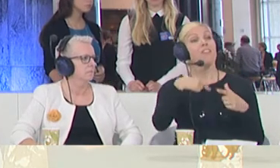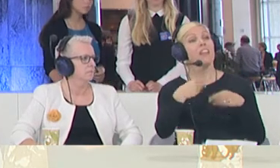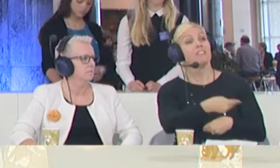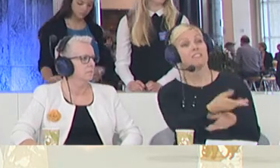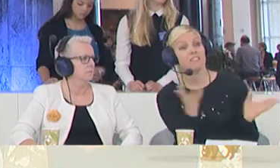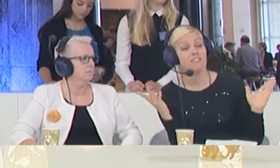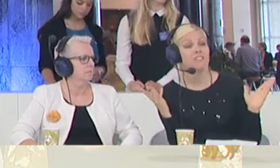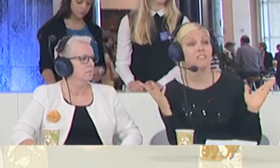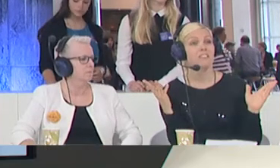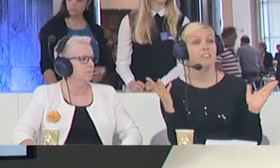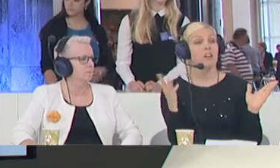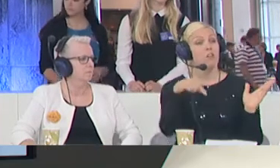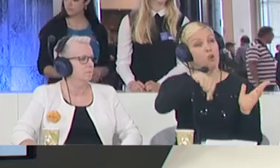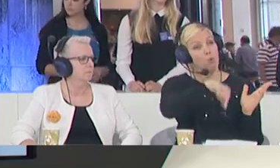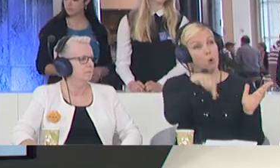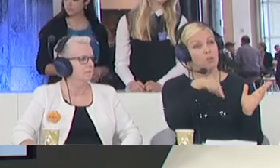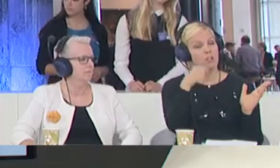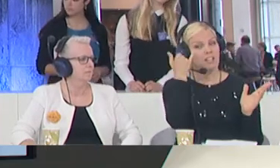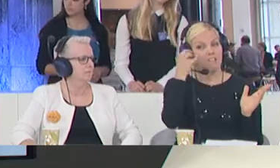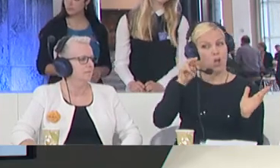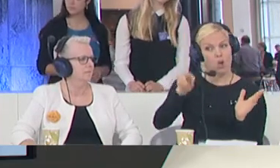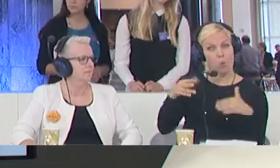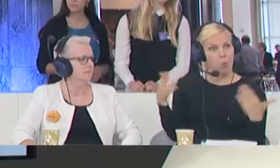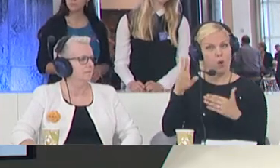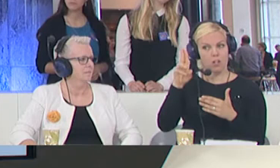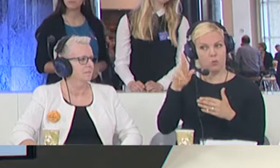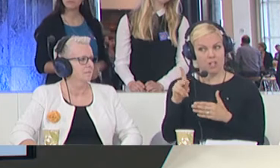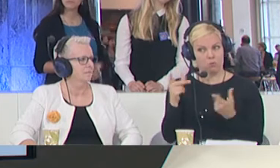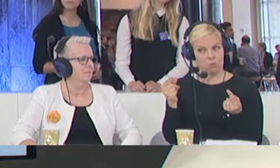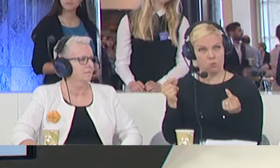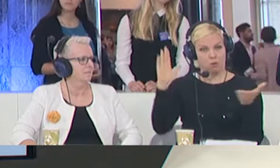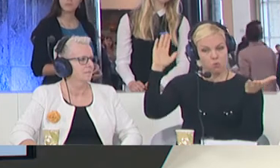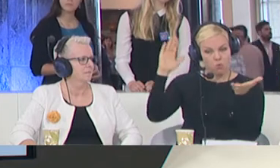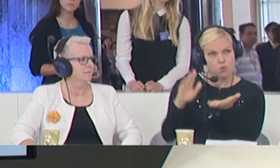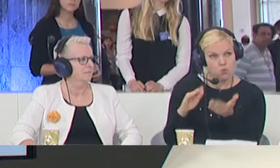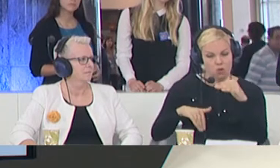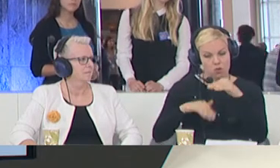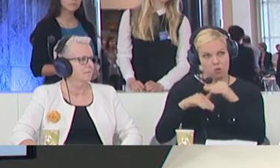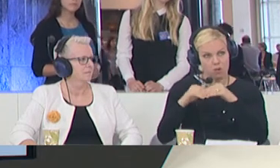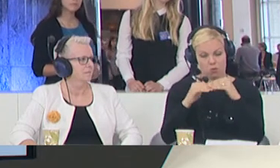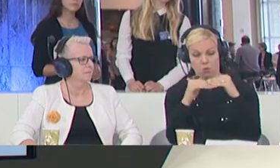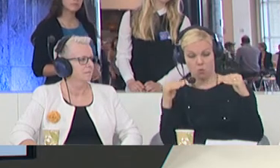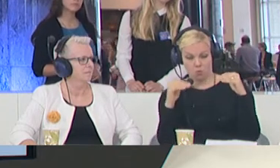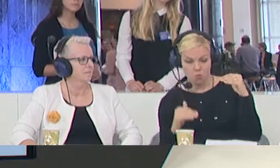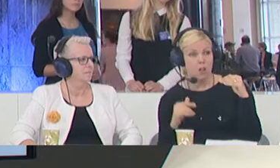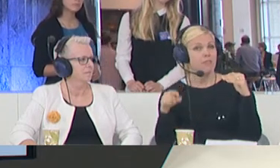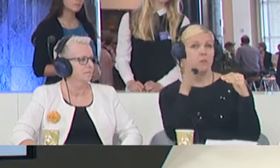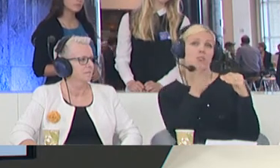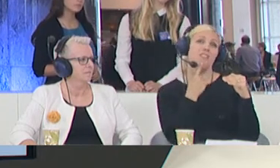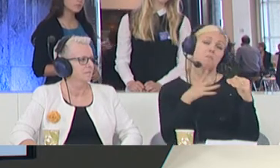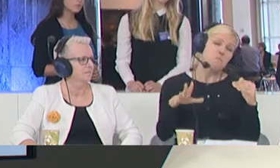And had they looked at what the UK was capable, was already doing, and reduced the threshold a little bit, UK would have said, we're fine, we'll do that.